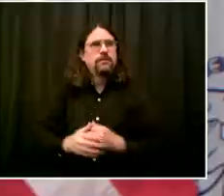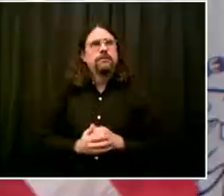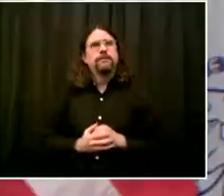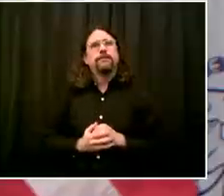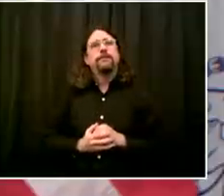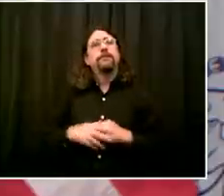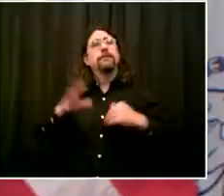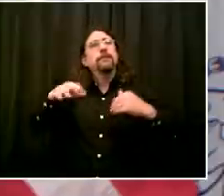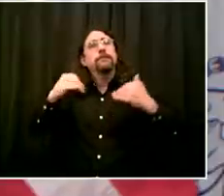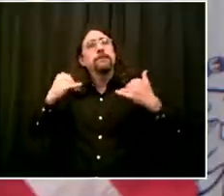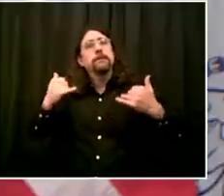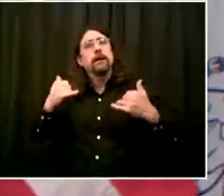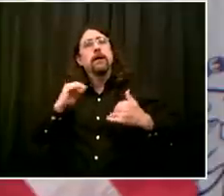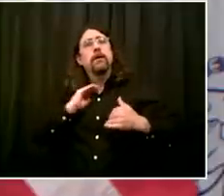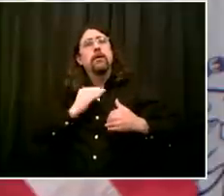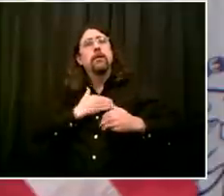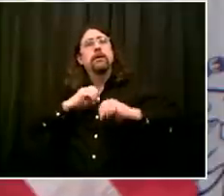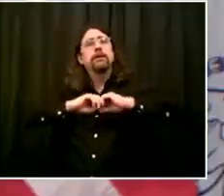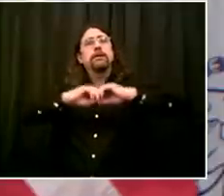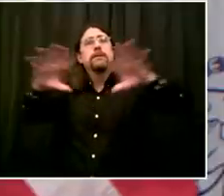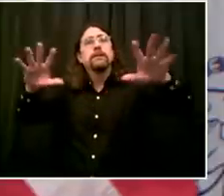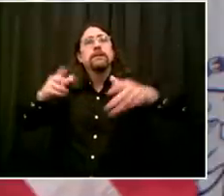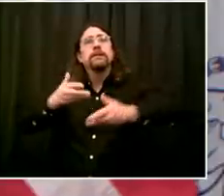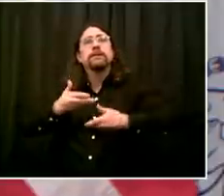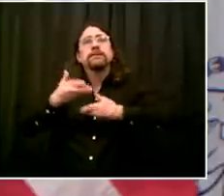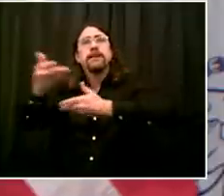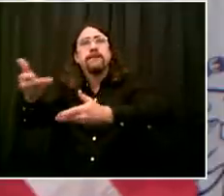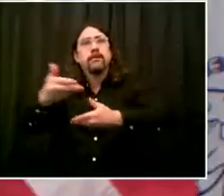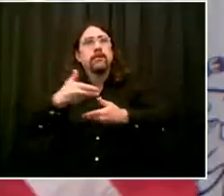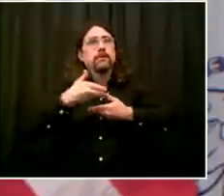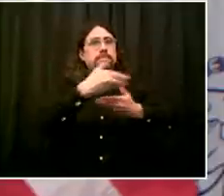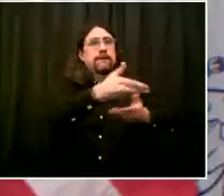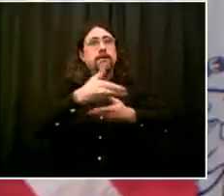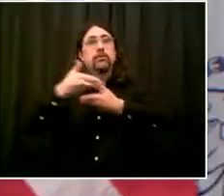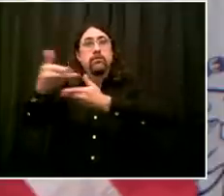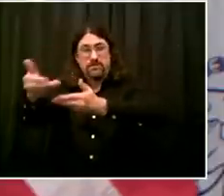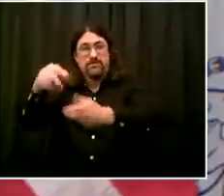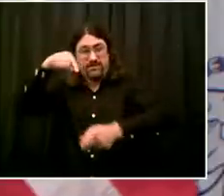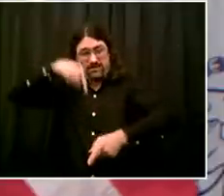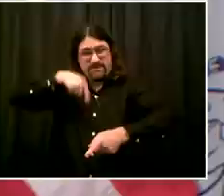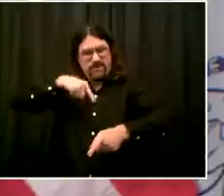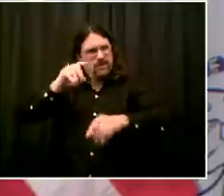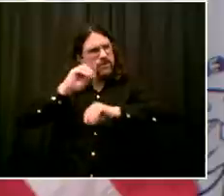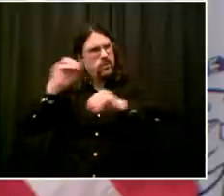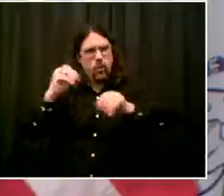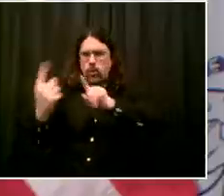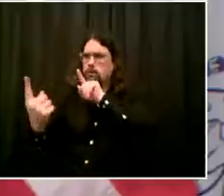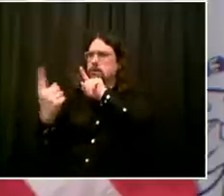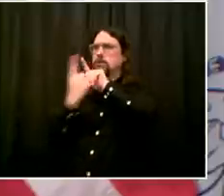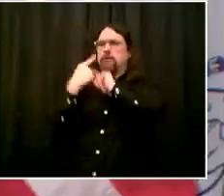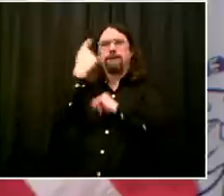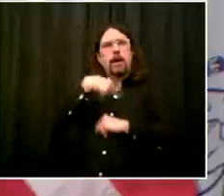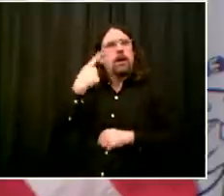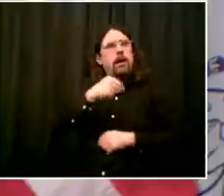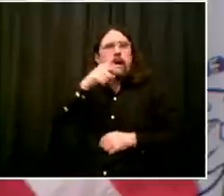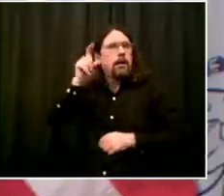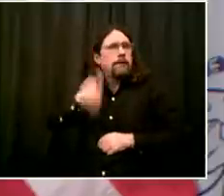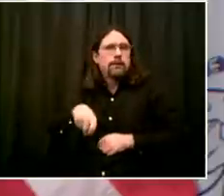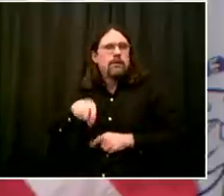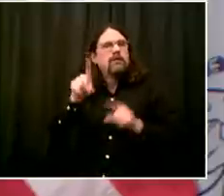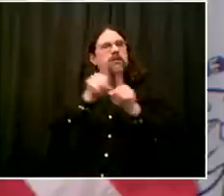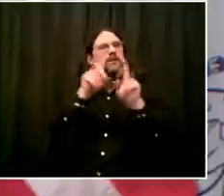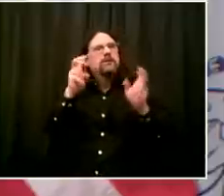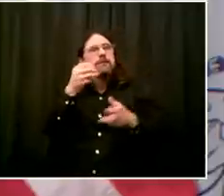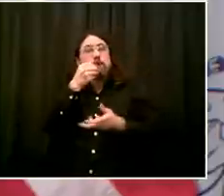and agile as we move forward. But just to give you sort of the scale of what was happening before, uh, it's